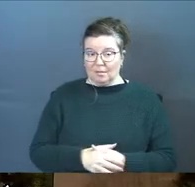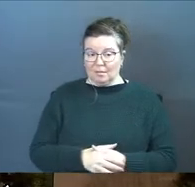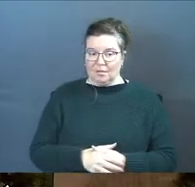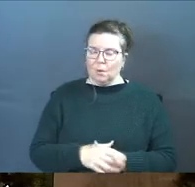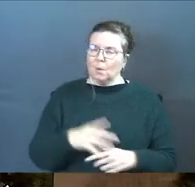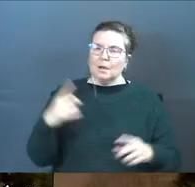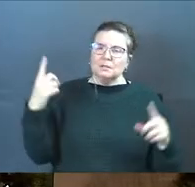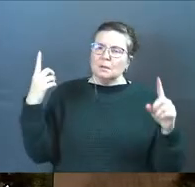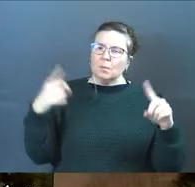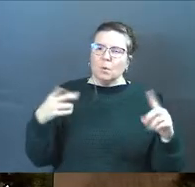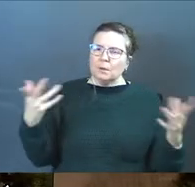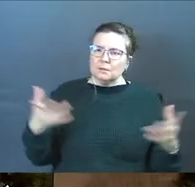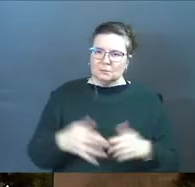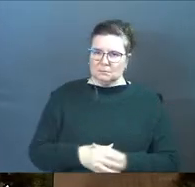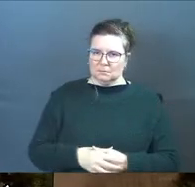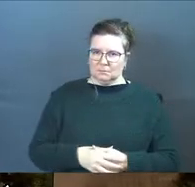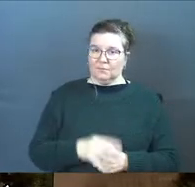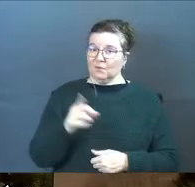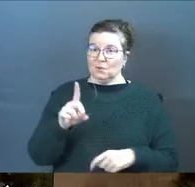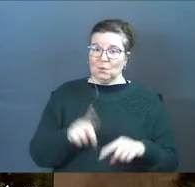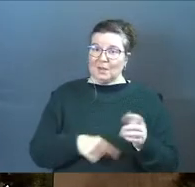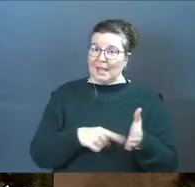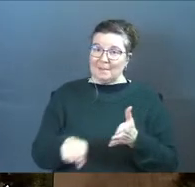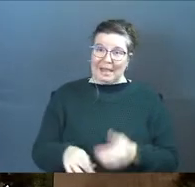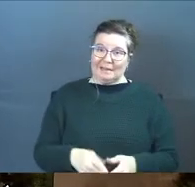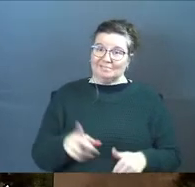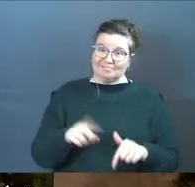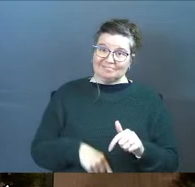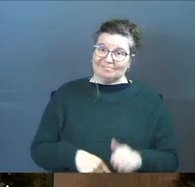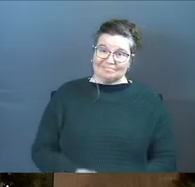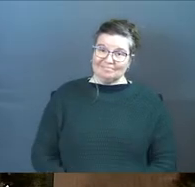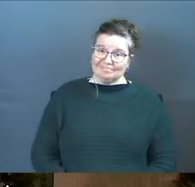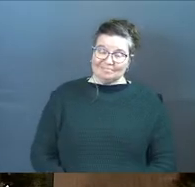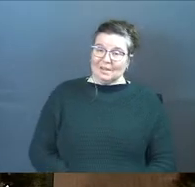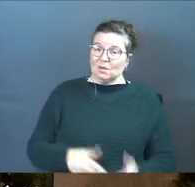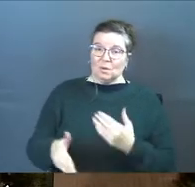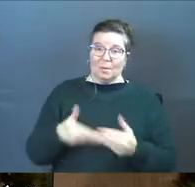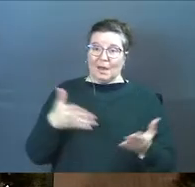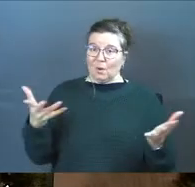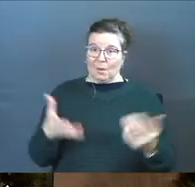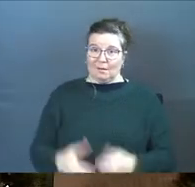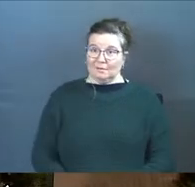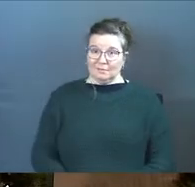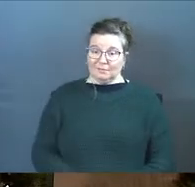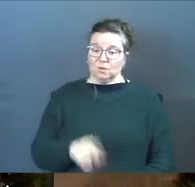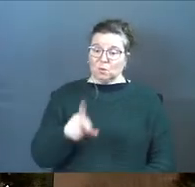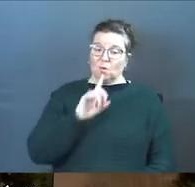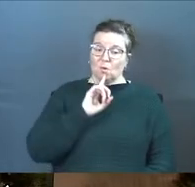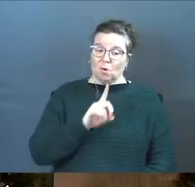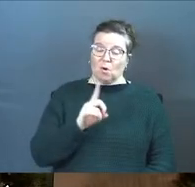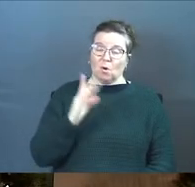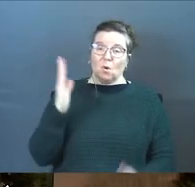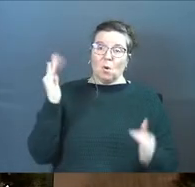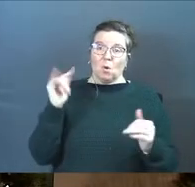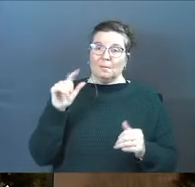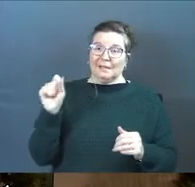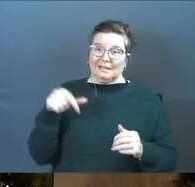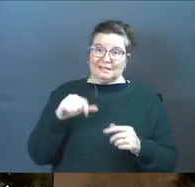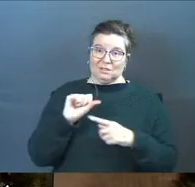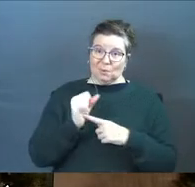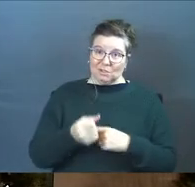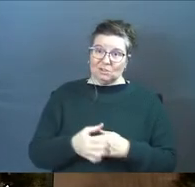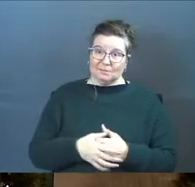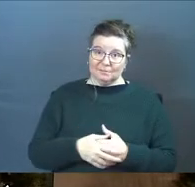What's his point? You can't pay it. No matter what, you are hopeless in this